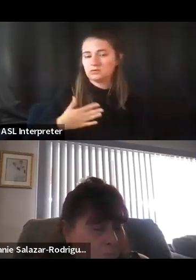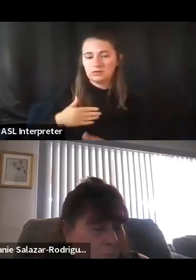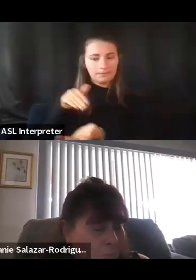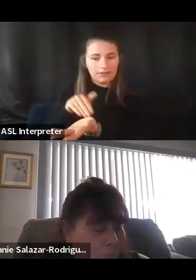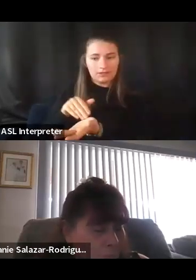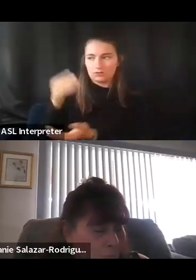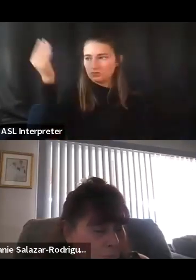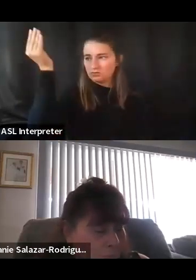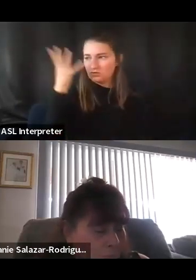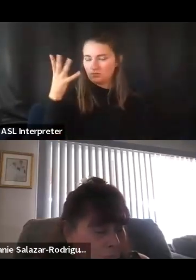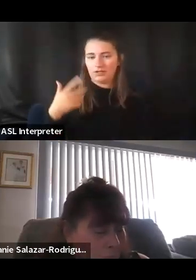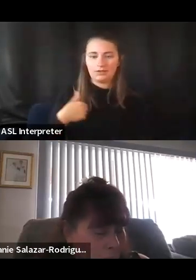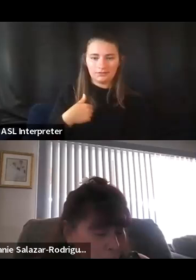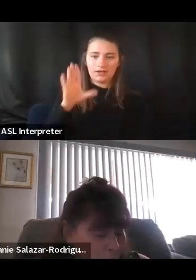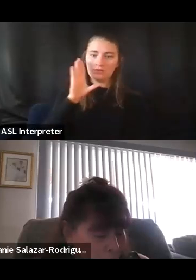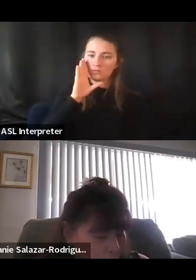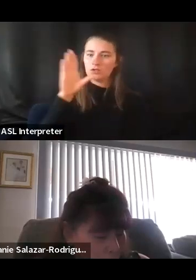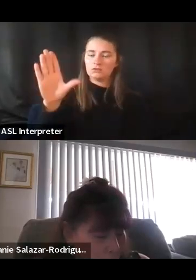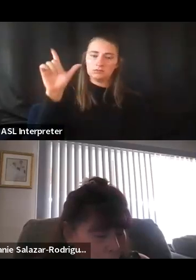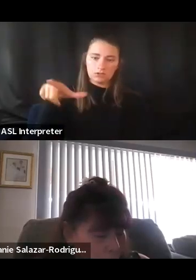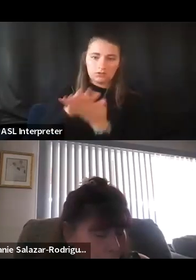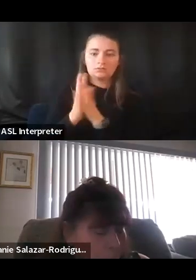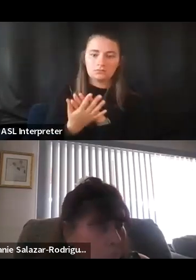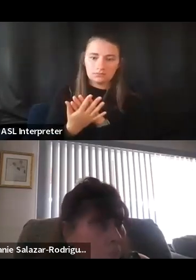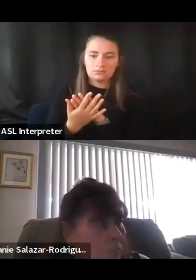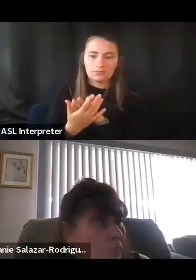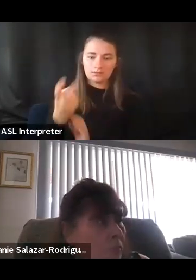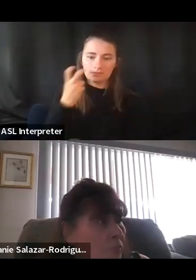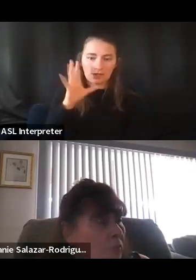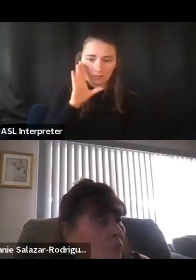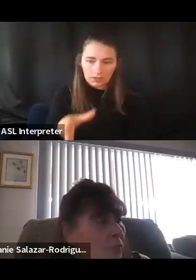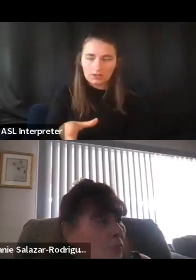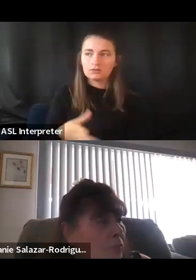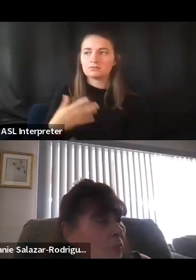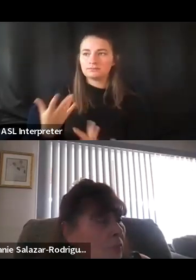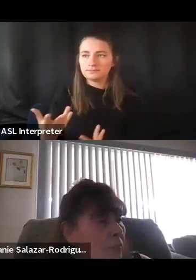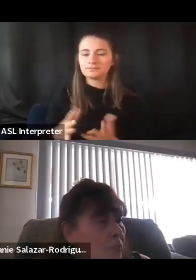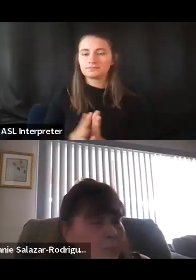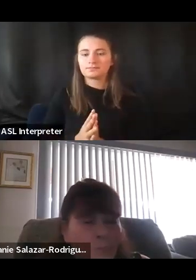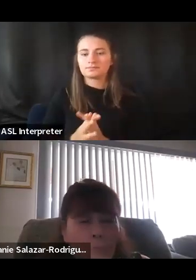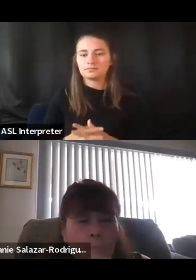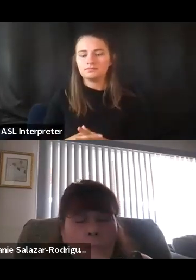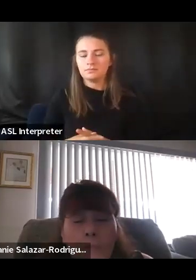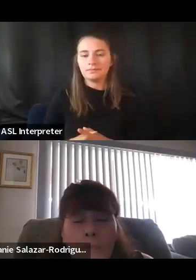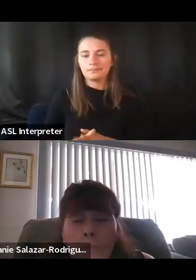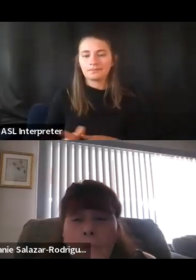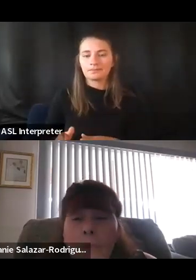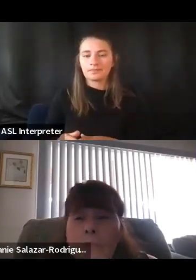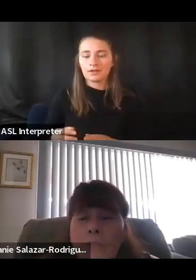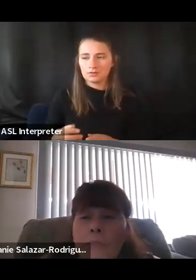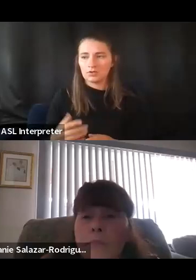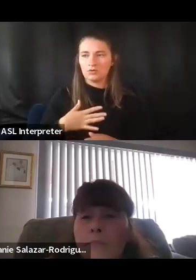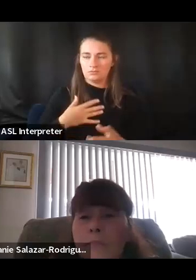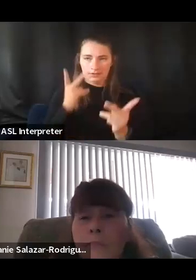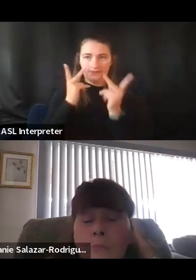told me that I was eventually going to be blind. So once I, you know, started really losing my